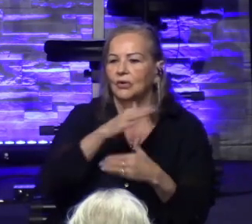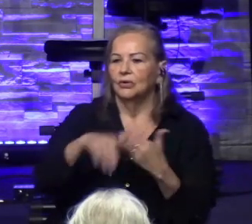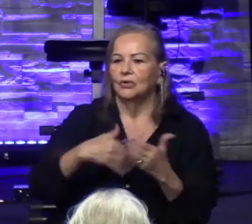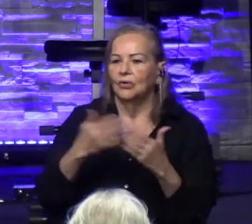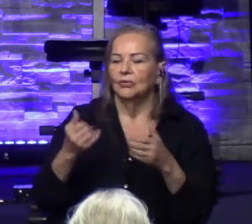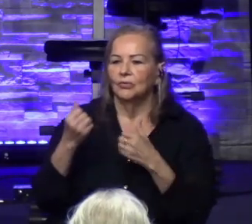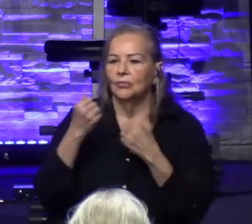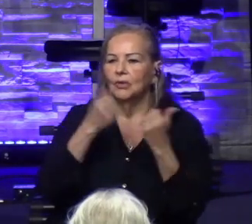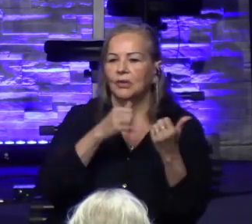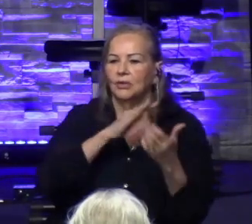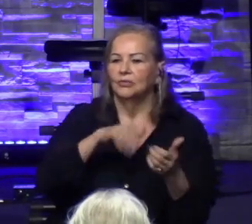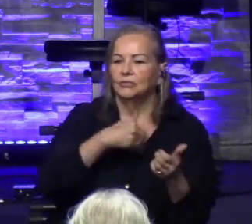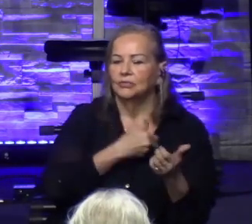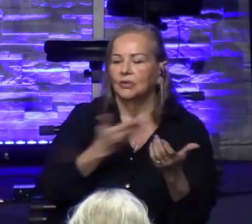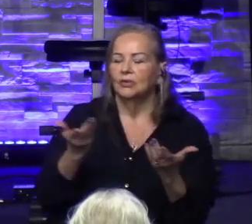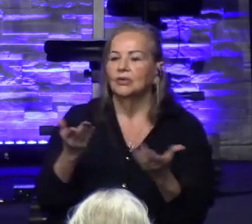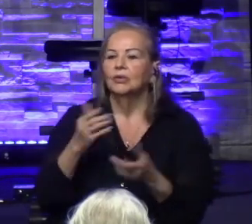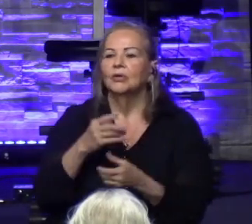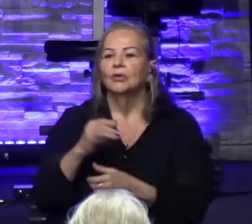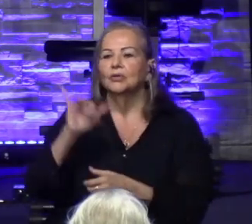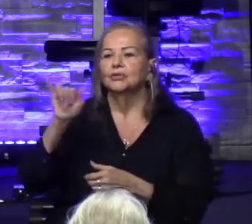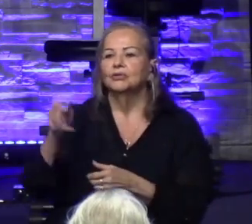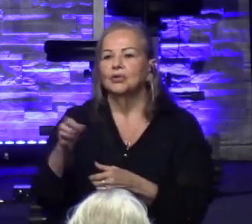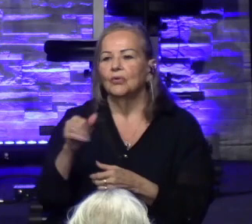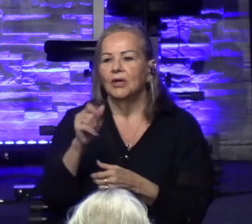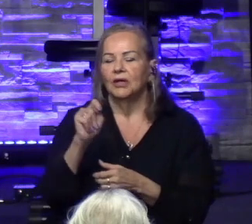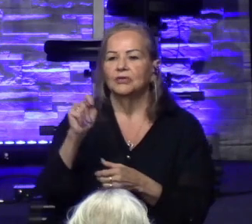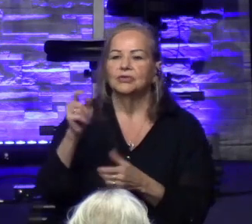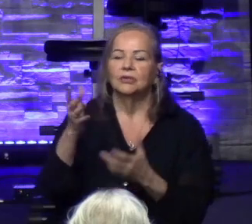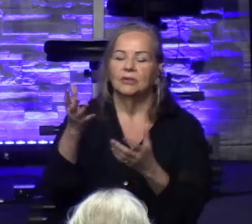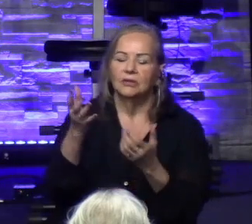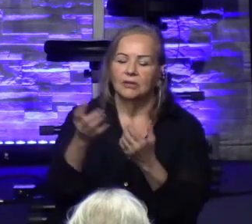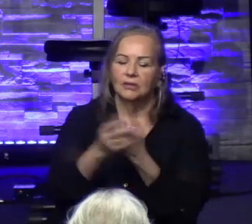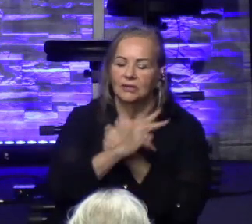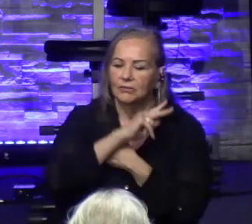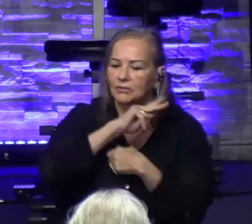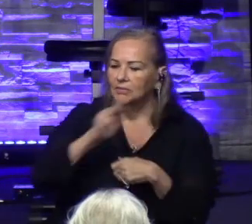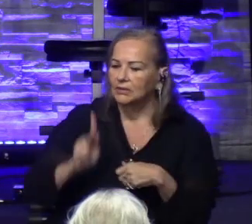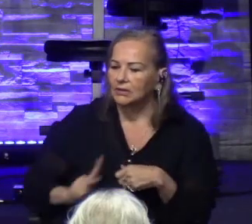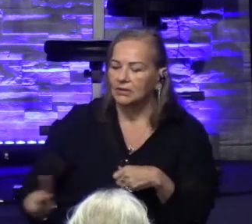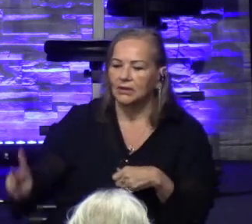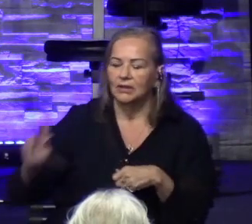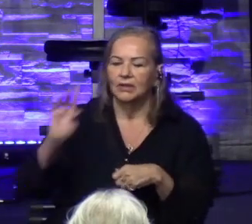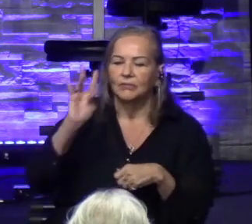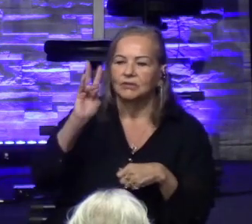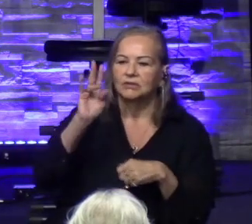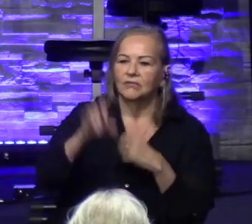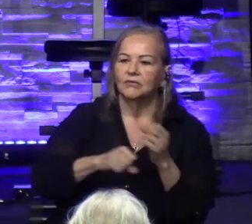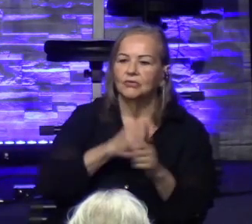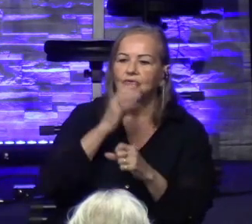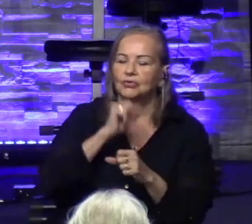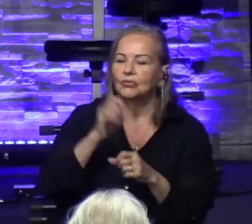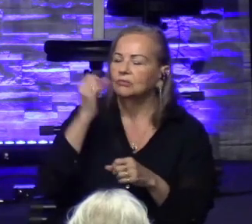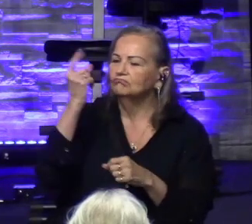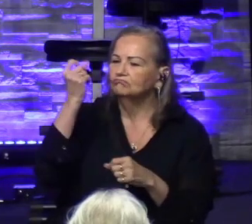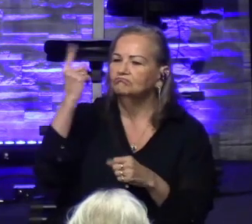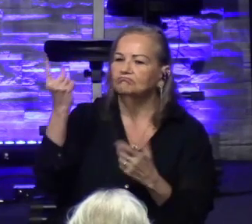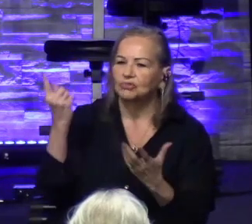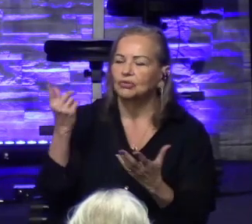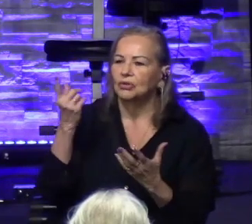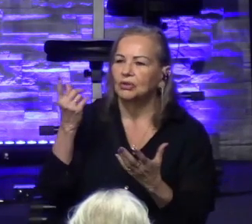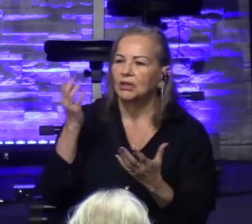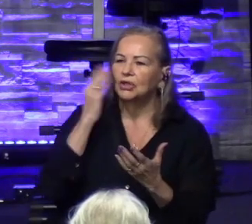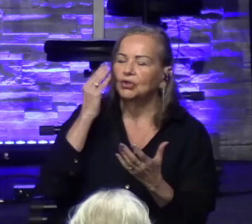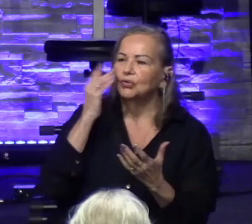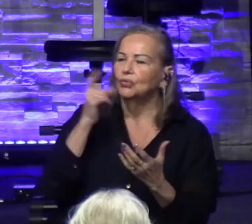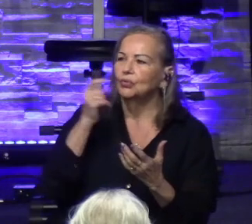Joash loved the Lord with all that he had. Even though he was only seven years old when he became king, he understood. He knew who God was,